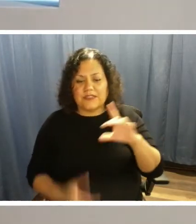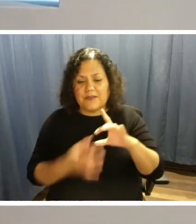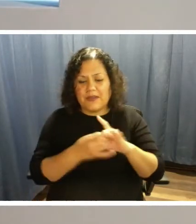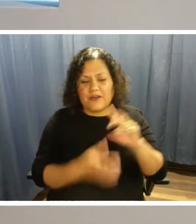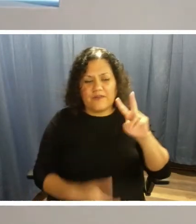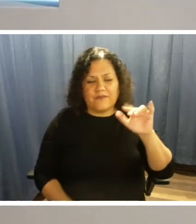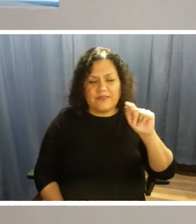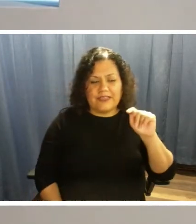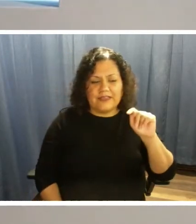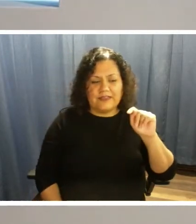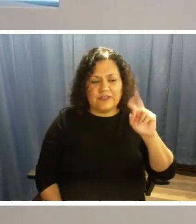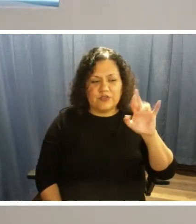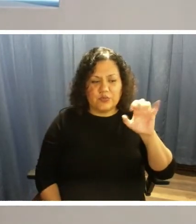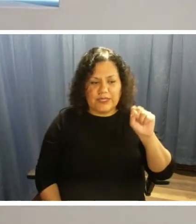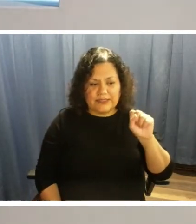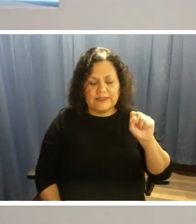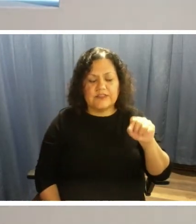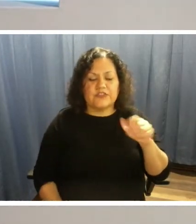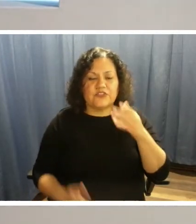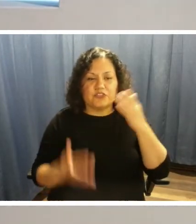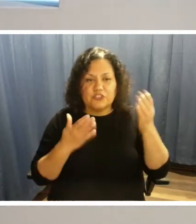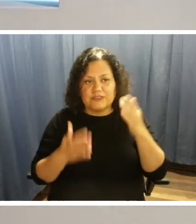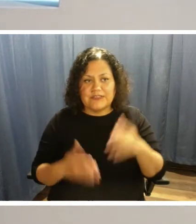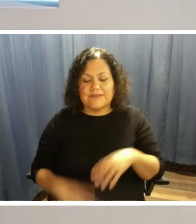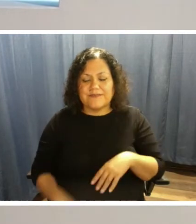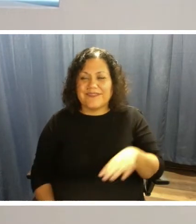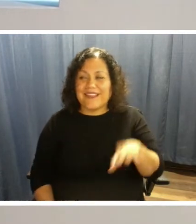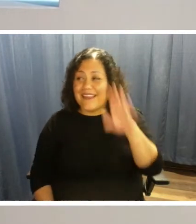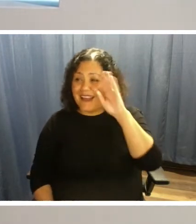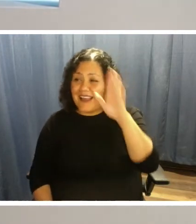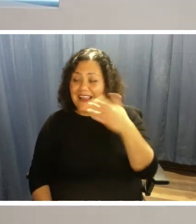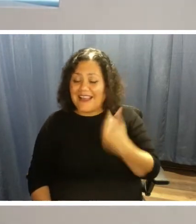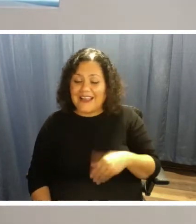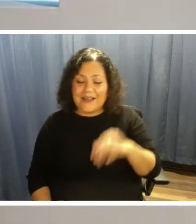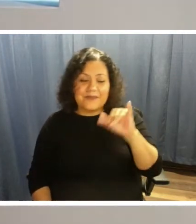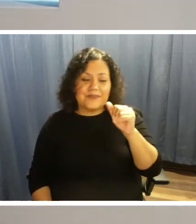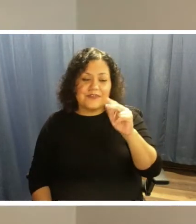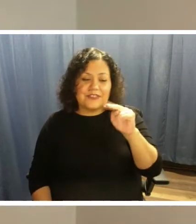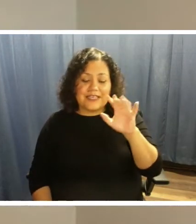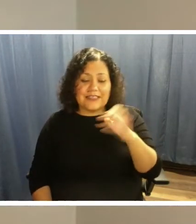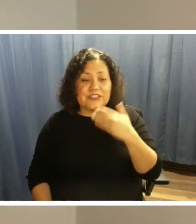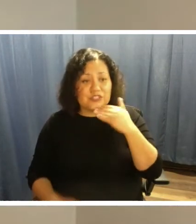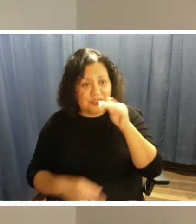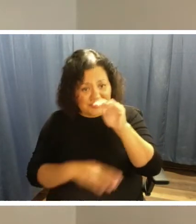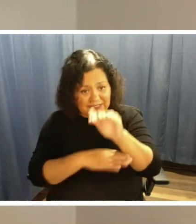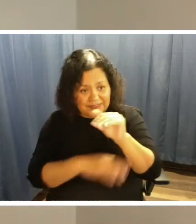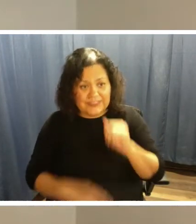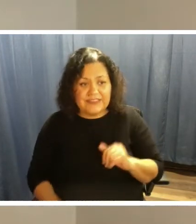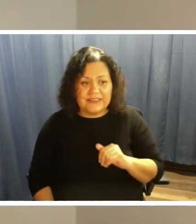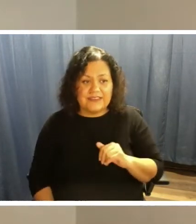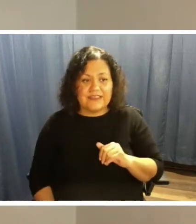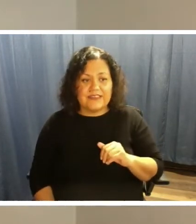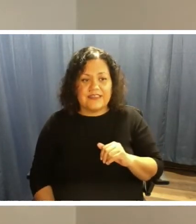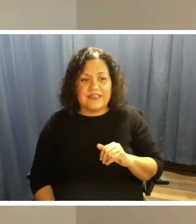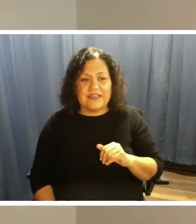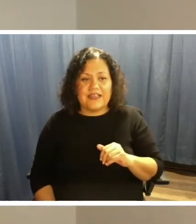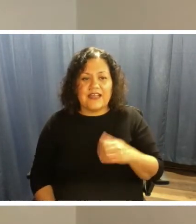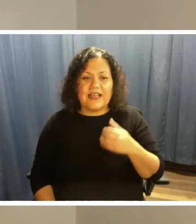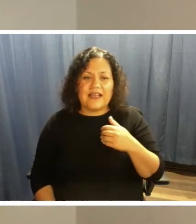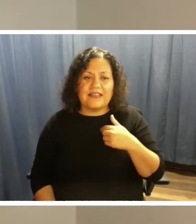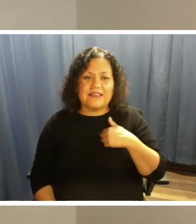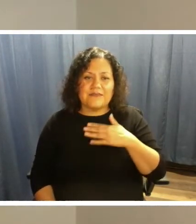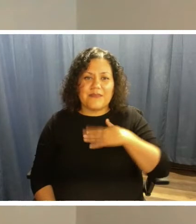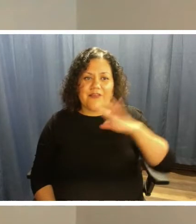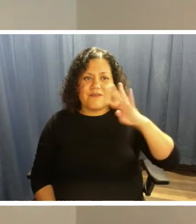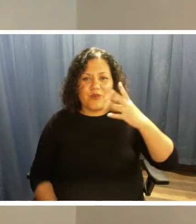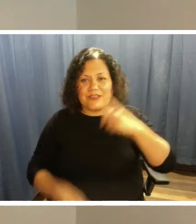your question? My name is Janice Franklin. Good evening. This is like my fourth time using